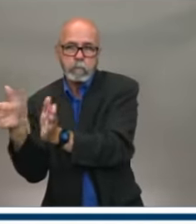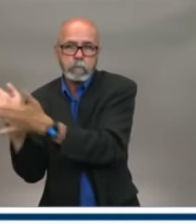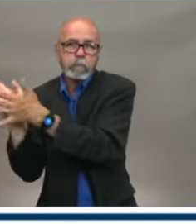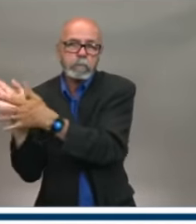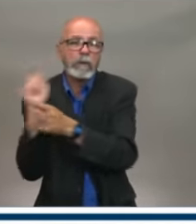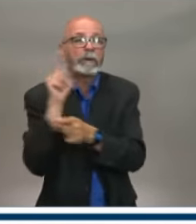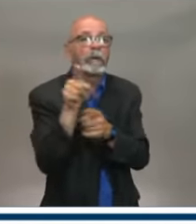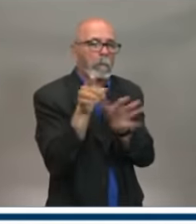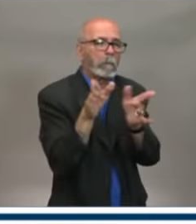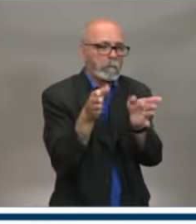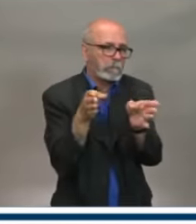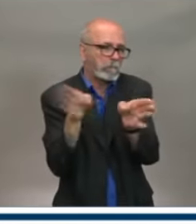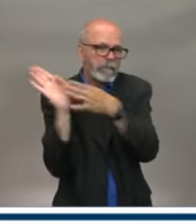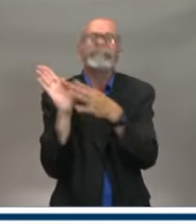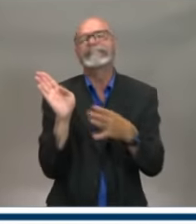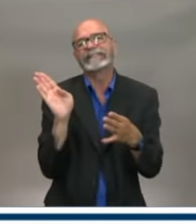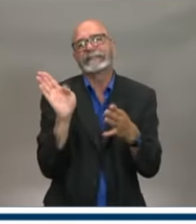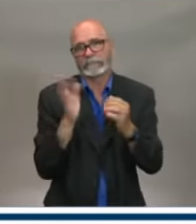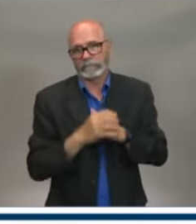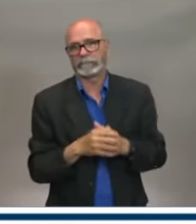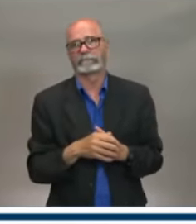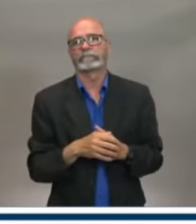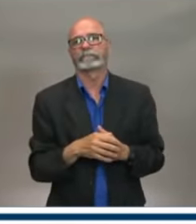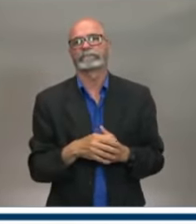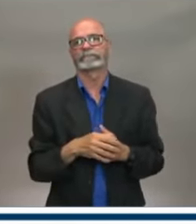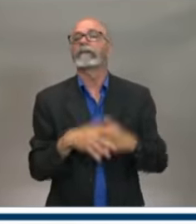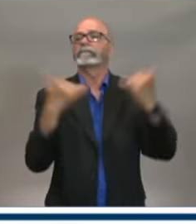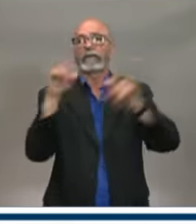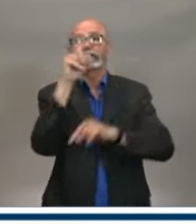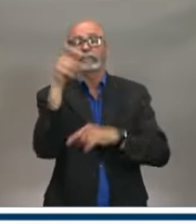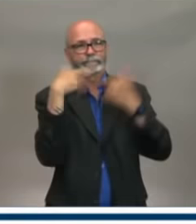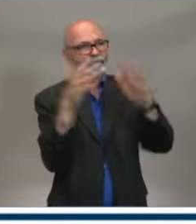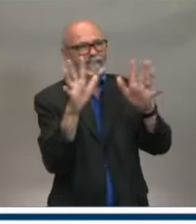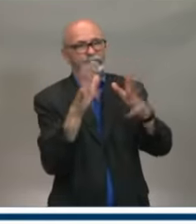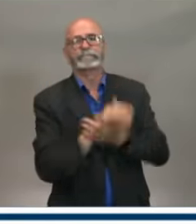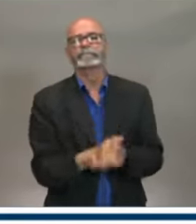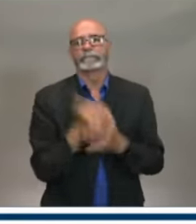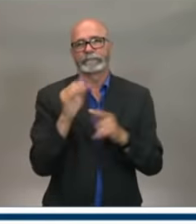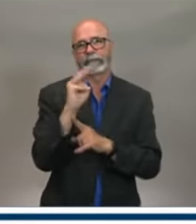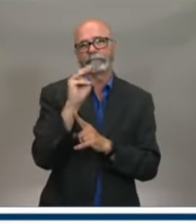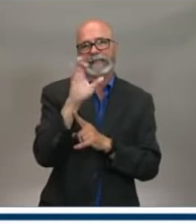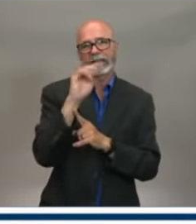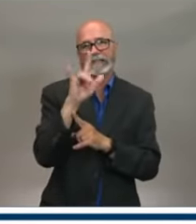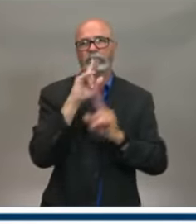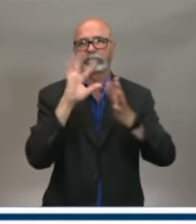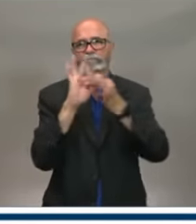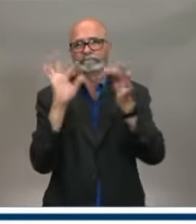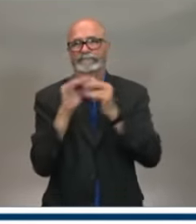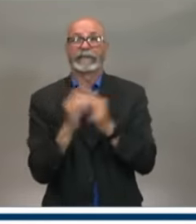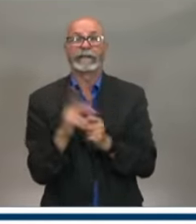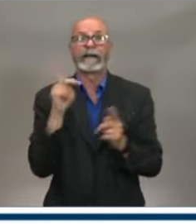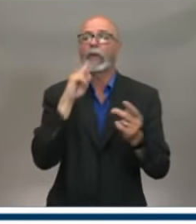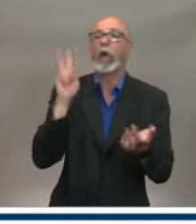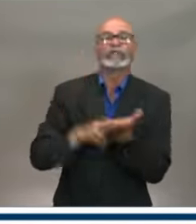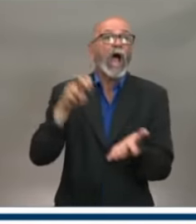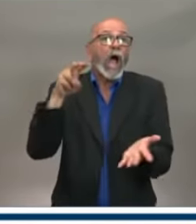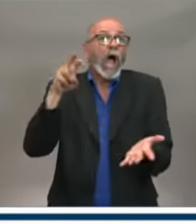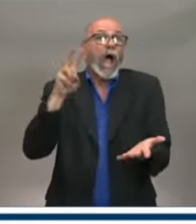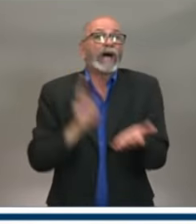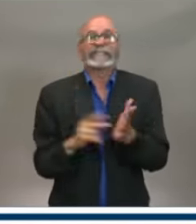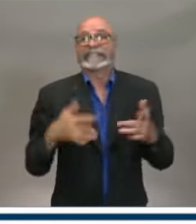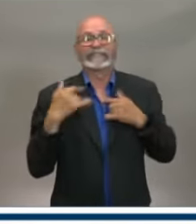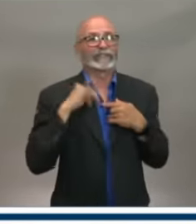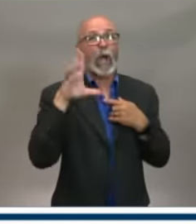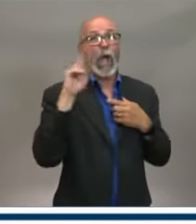Thank you, Christine. For all of you out there that are getting ready for reopening, June 5th may seem exciting. For some of you, may also be a little bit scary.